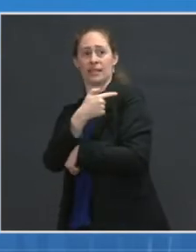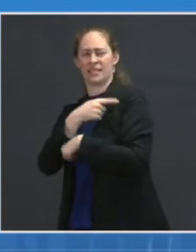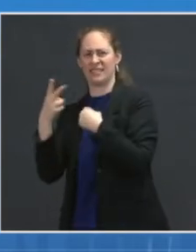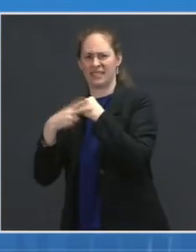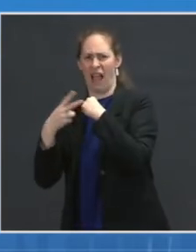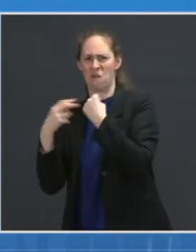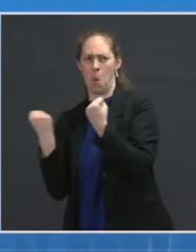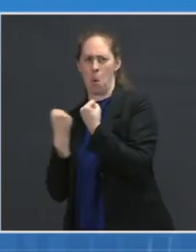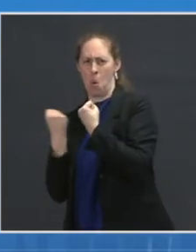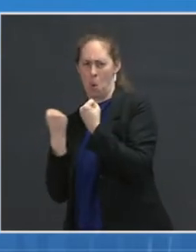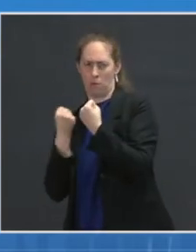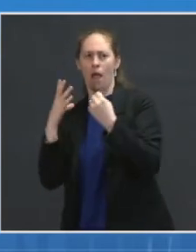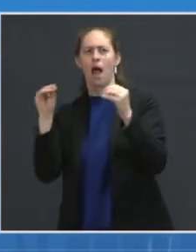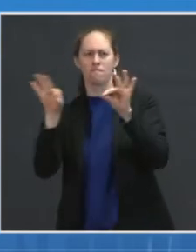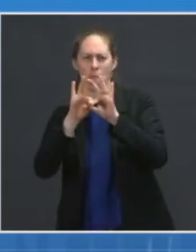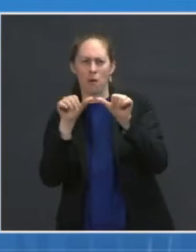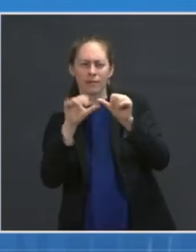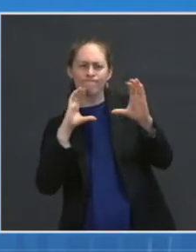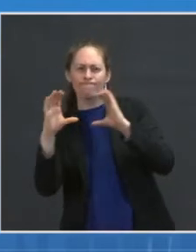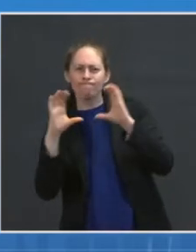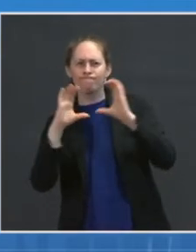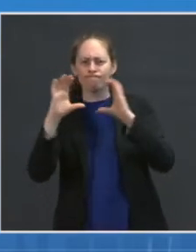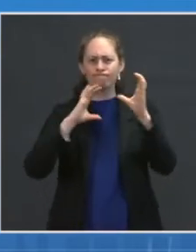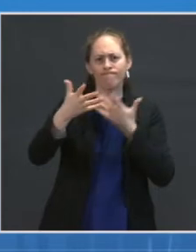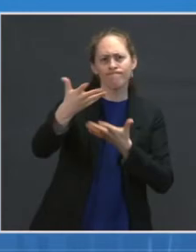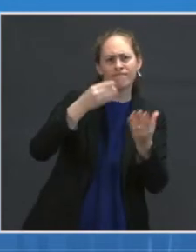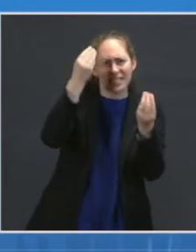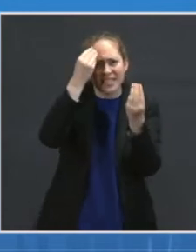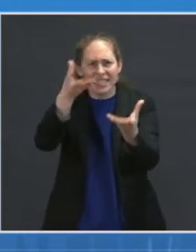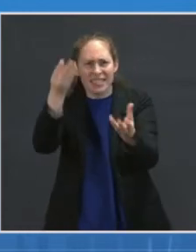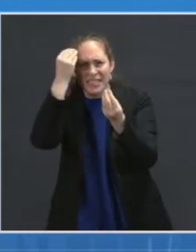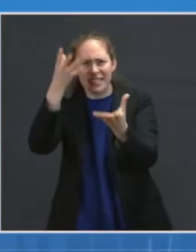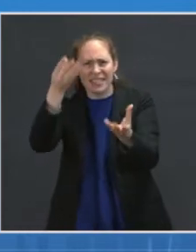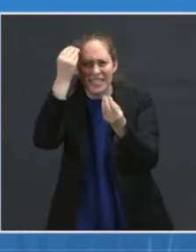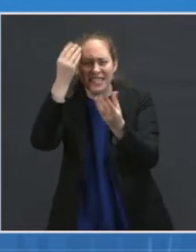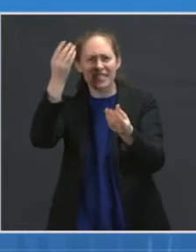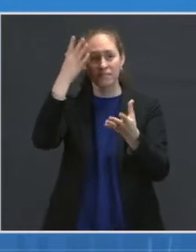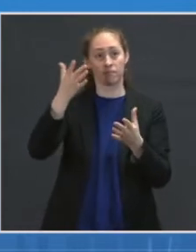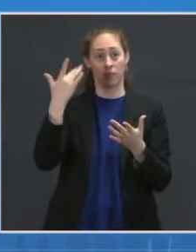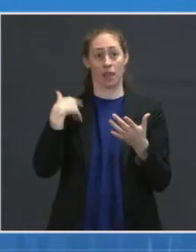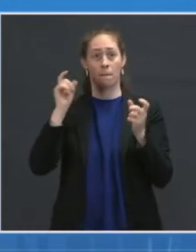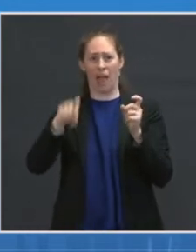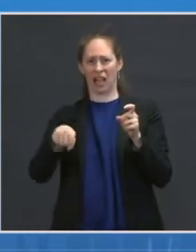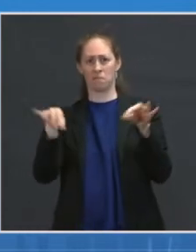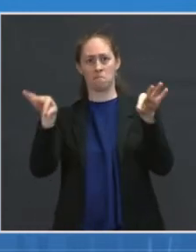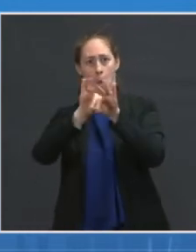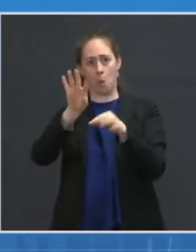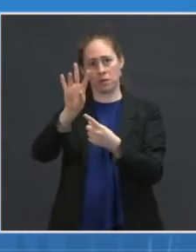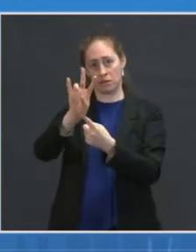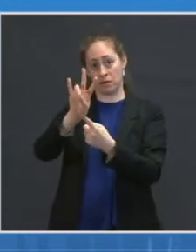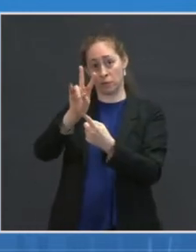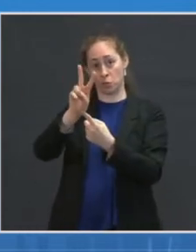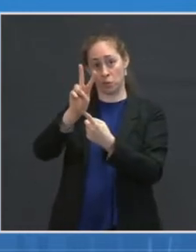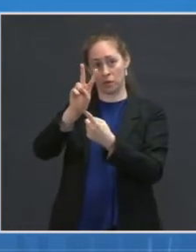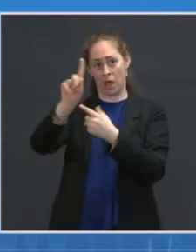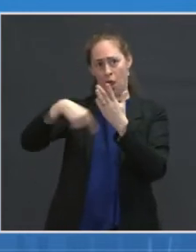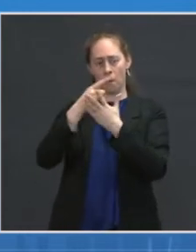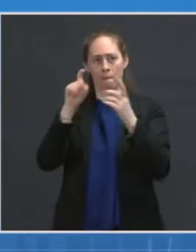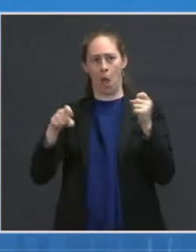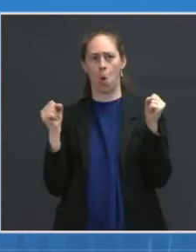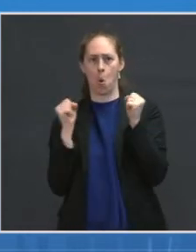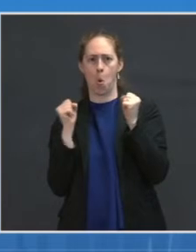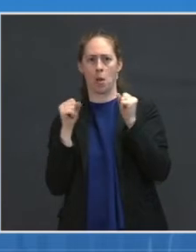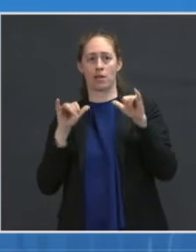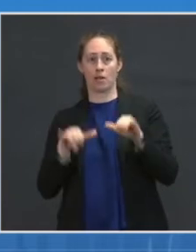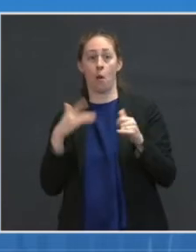Because of 72-hour cold chain constraints, we don't want to ship doses to those locations and have